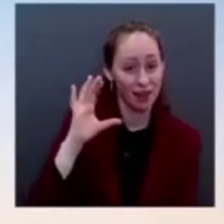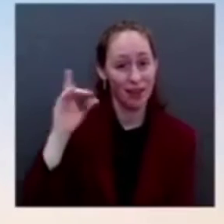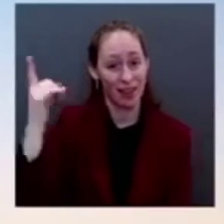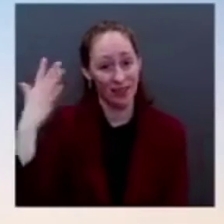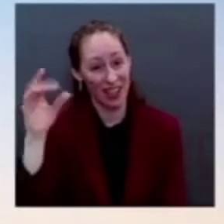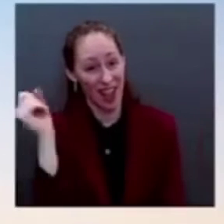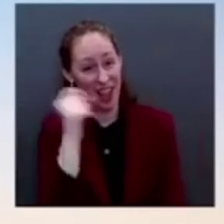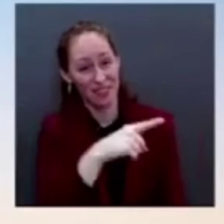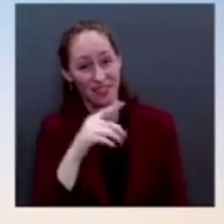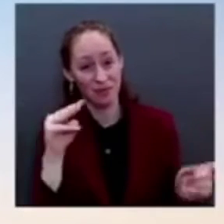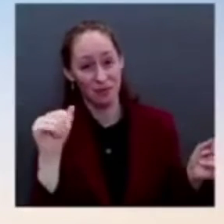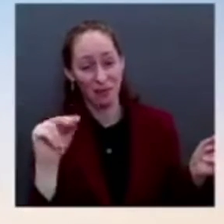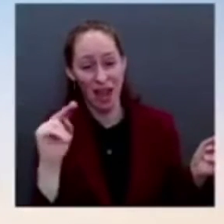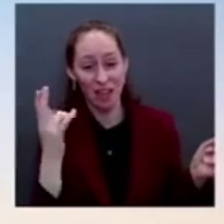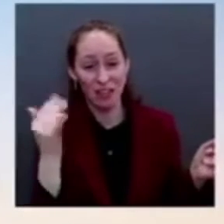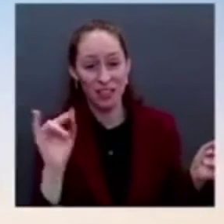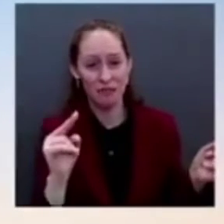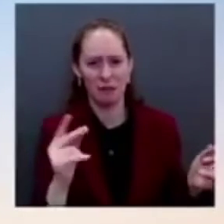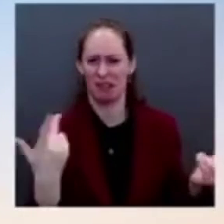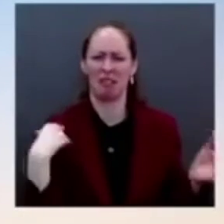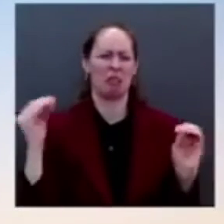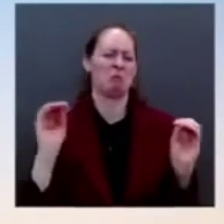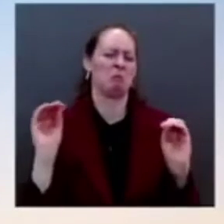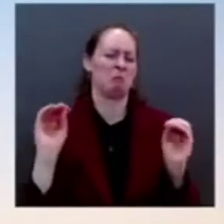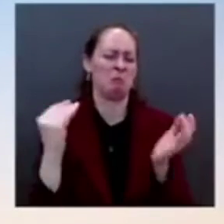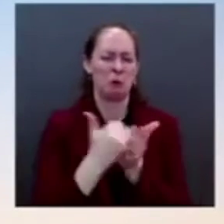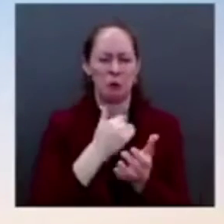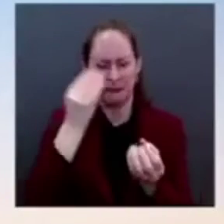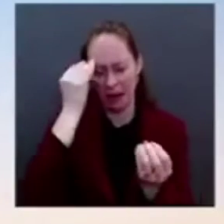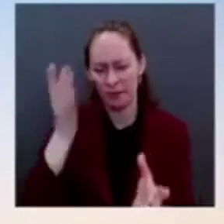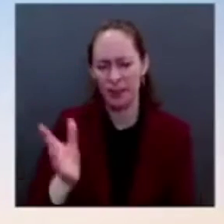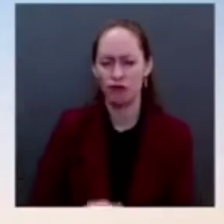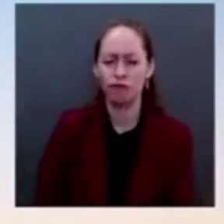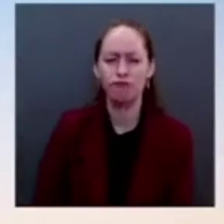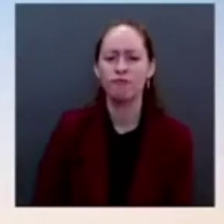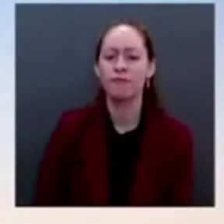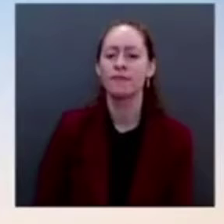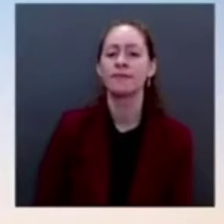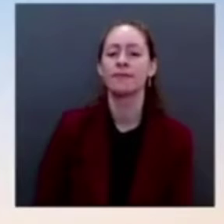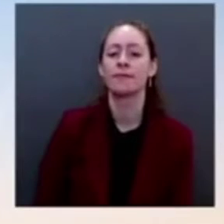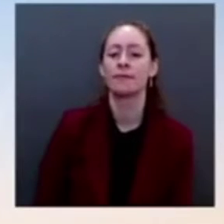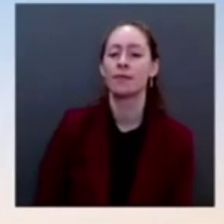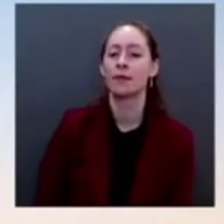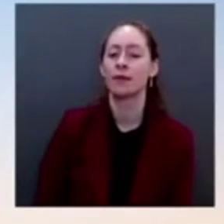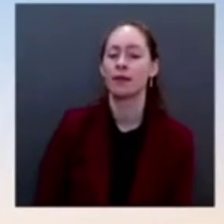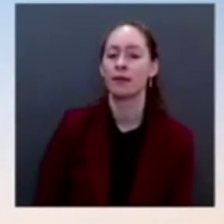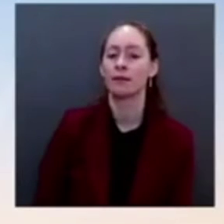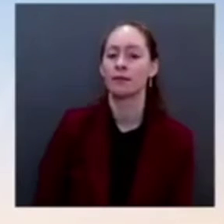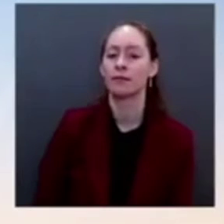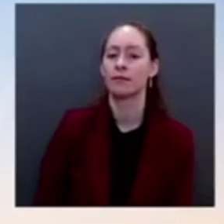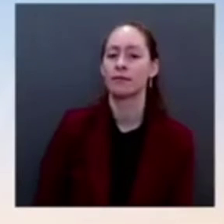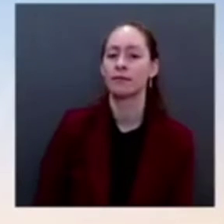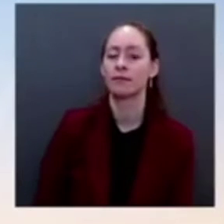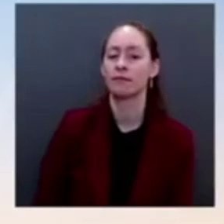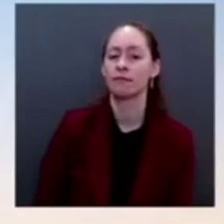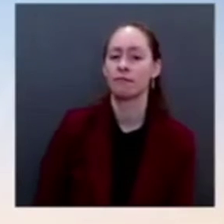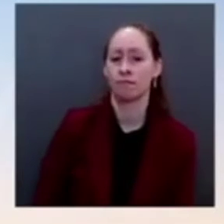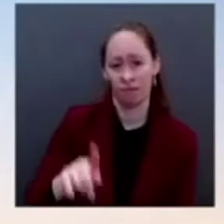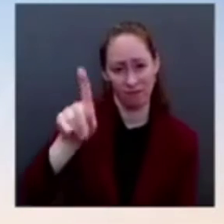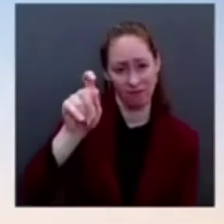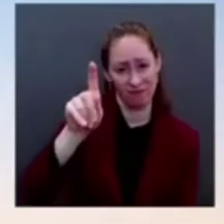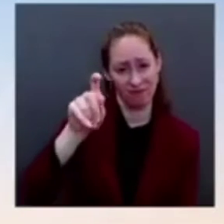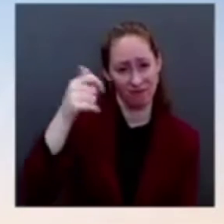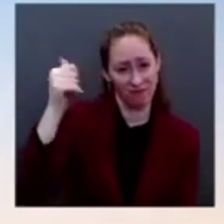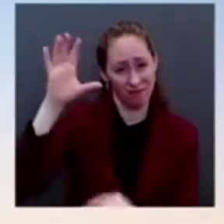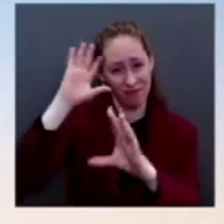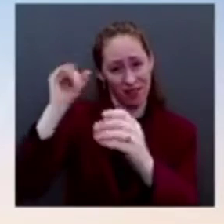Some big tech legislation. Do you know if the president supports the House package of antitrust bills to rein in big tech?